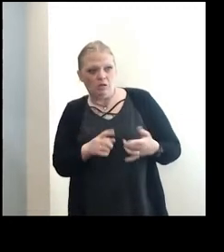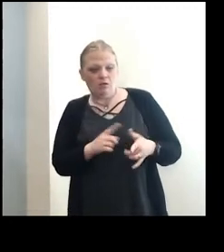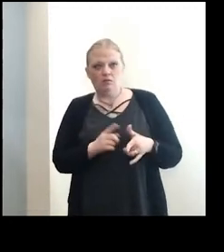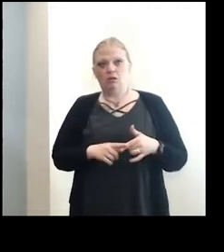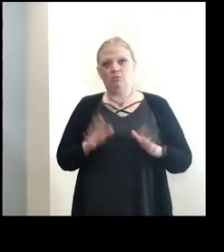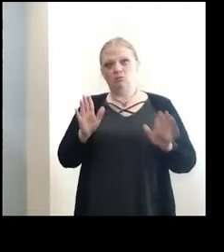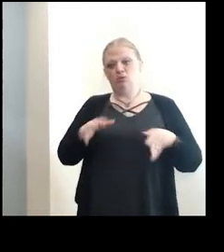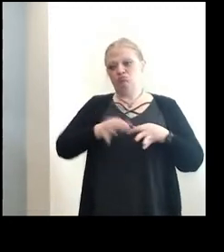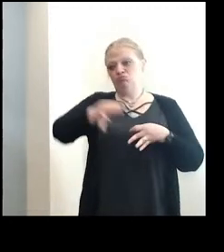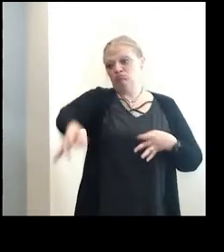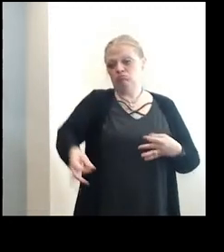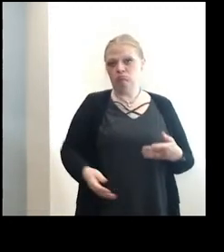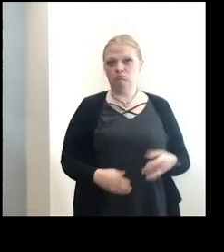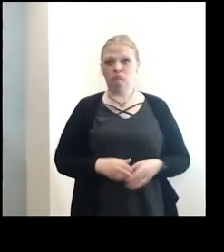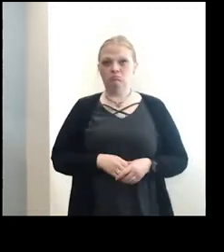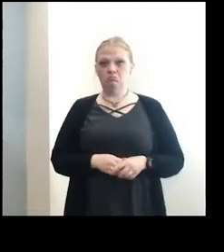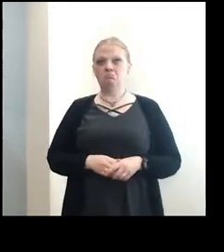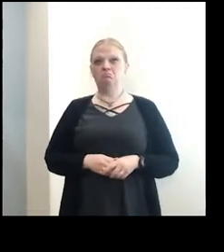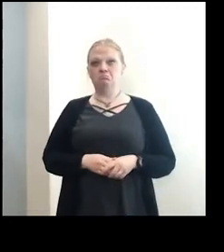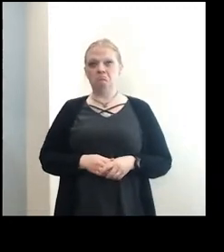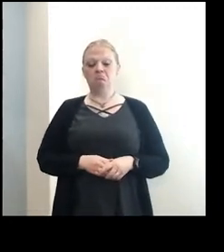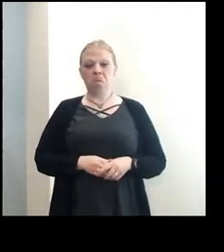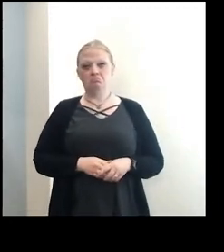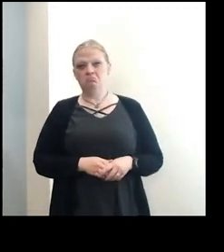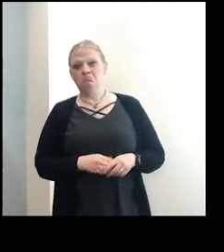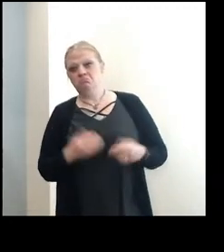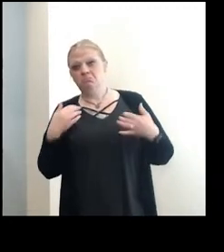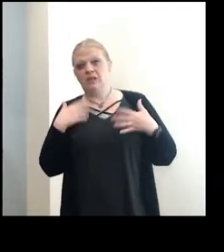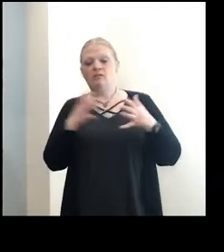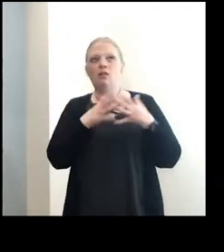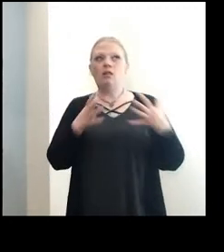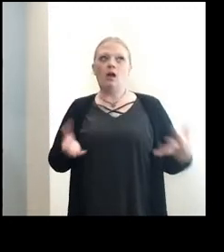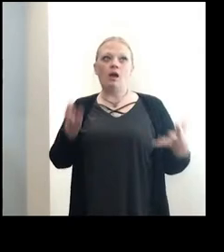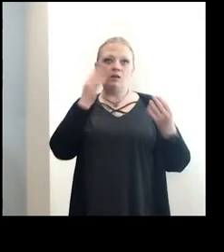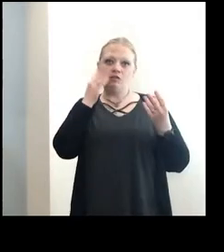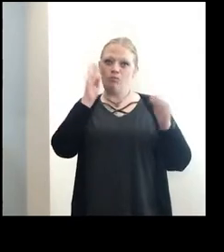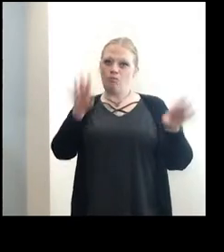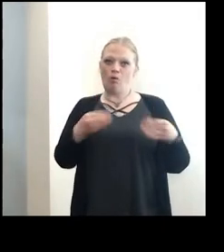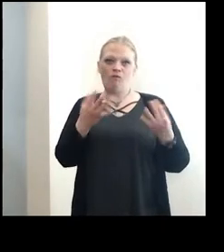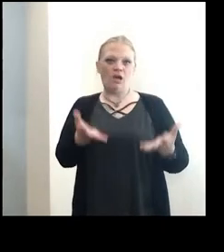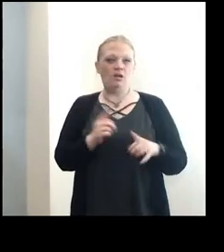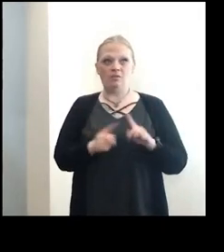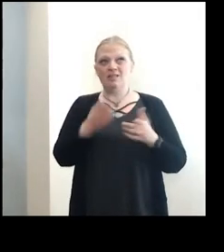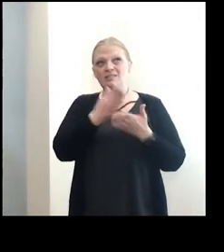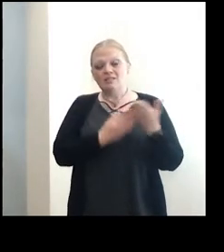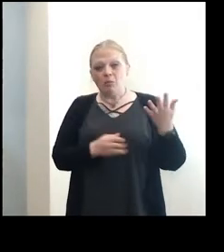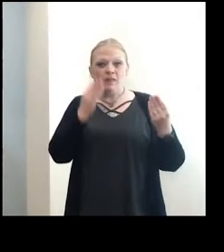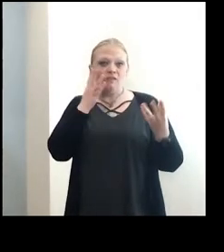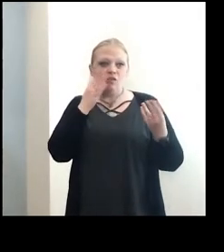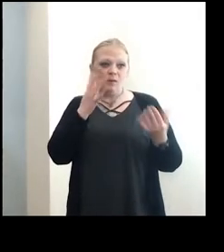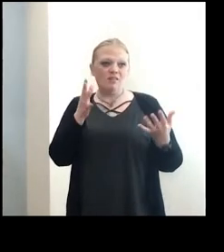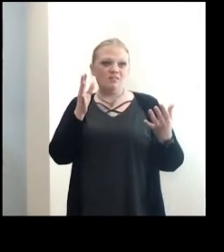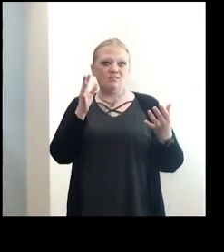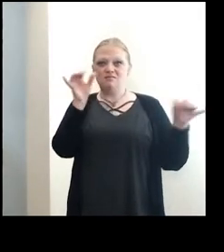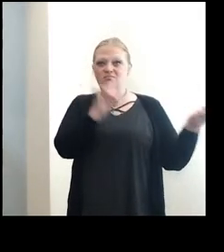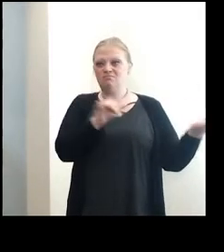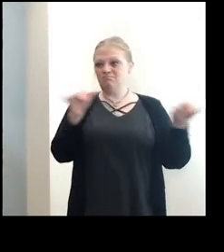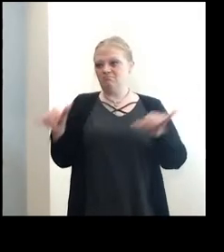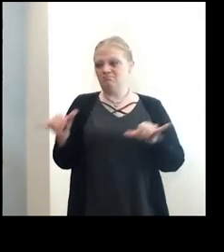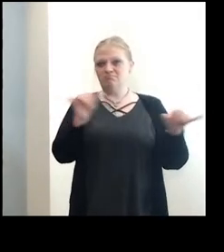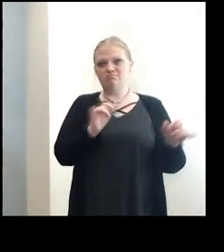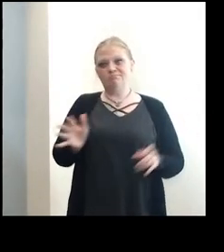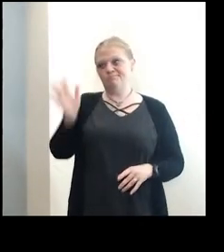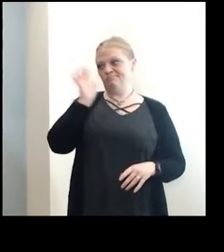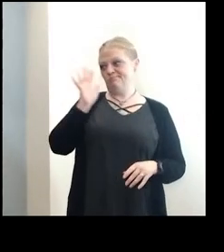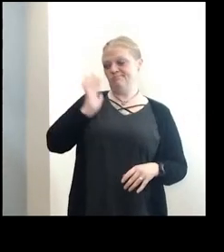we'd push it off to the following week. We have a lot of information that we provided these, but some of the information is similar to what we provided in